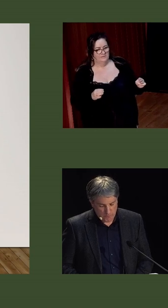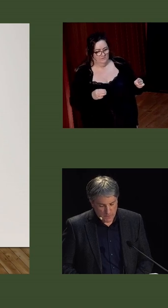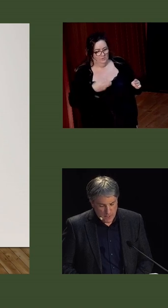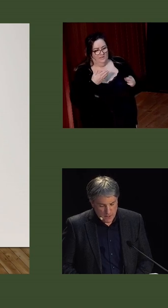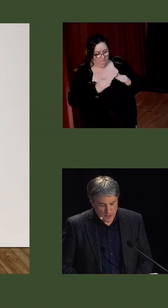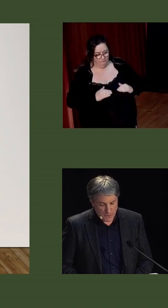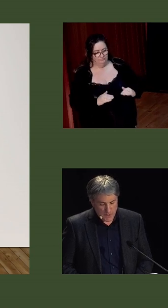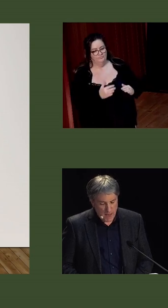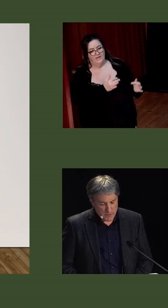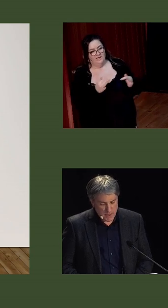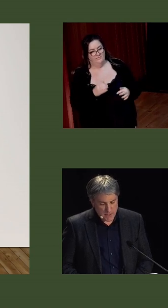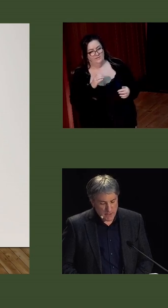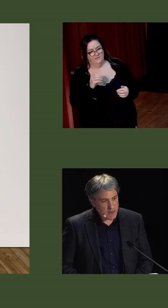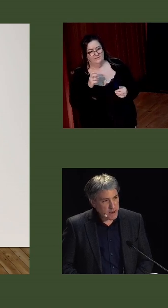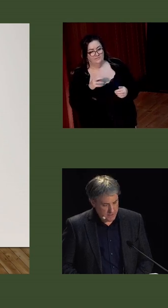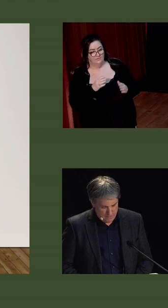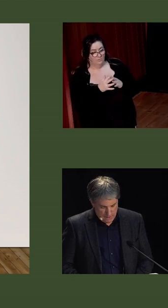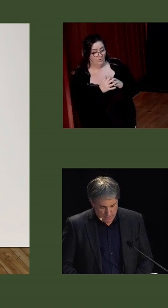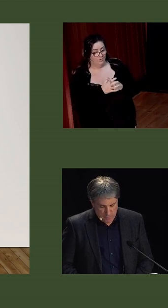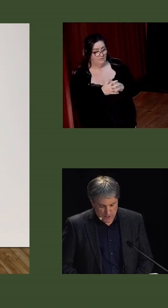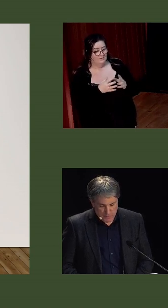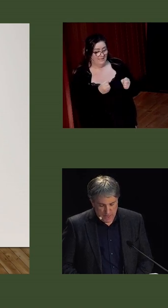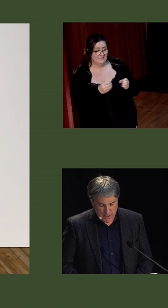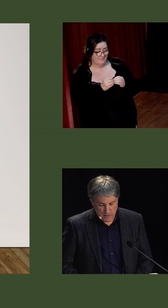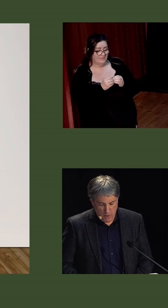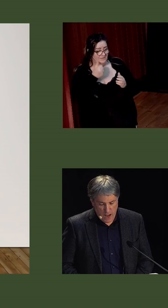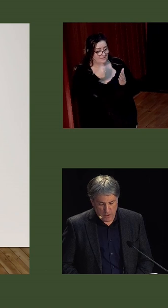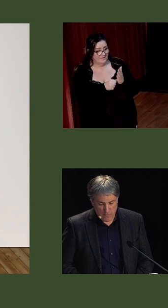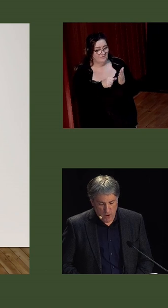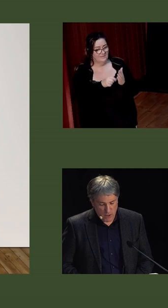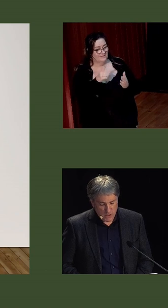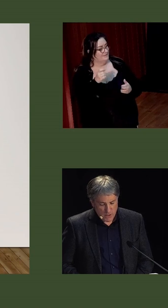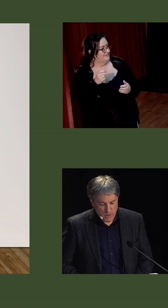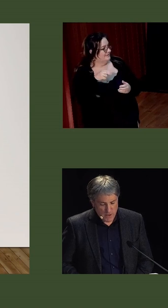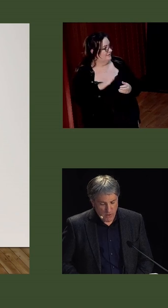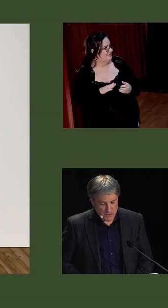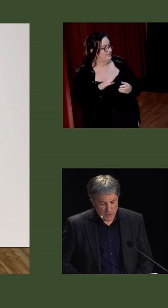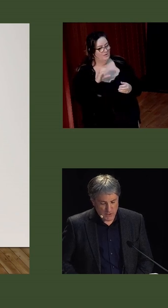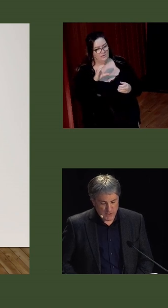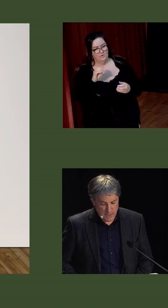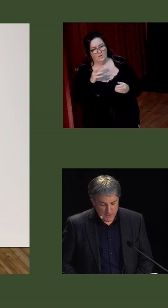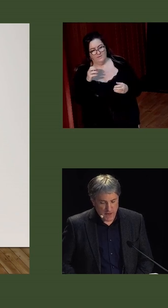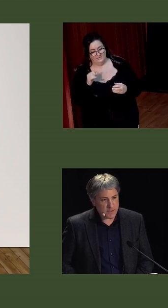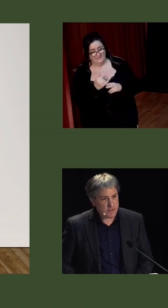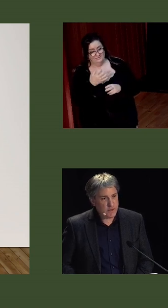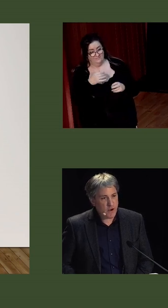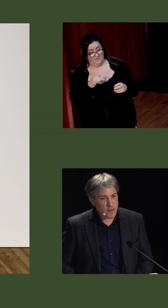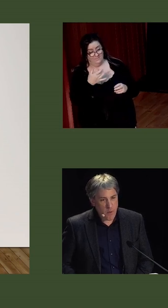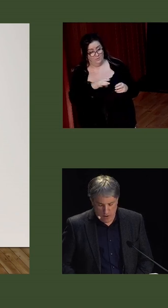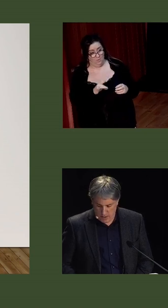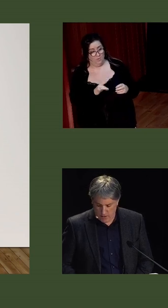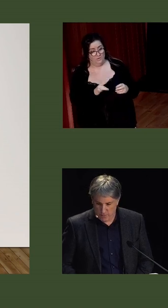Civil War. This was encapsulated in a letter from Bishop Daniel Kohalan of Cork, read in all churches in his